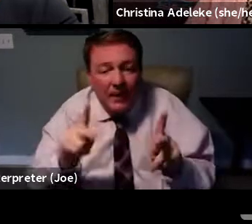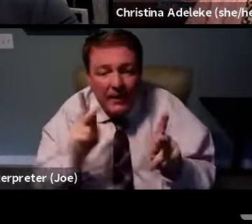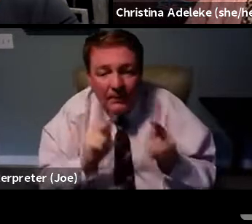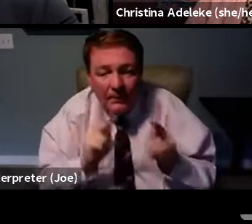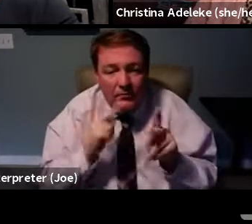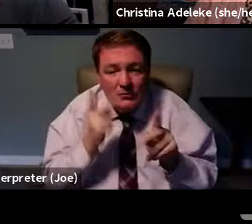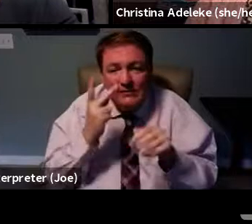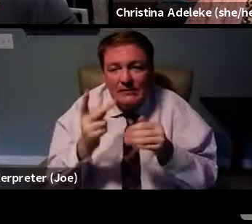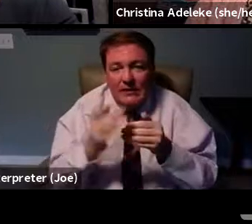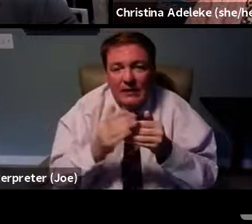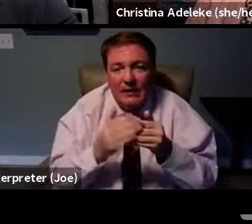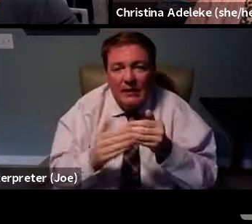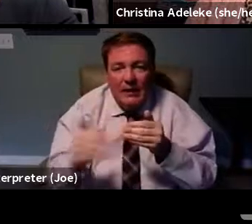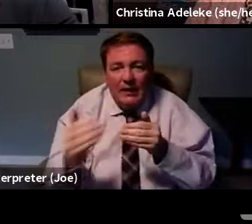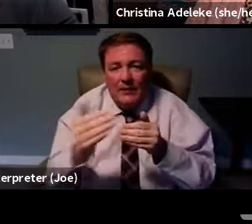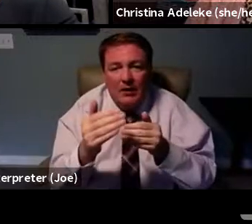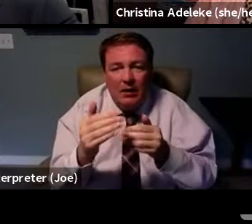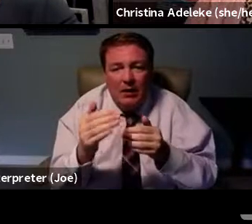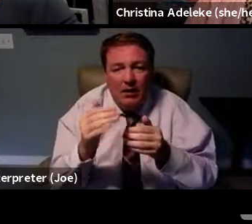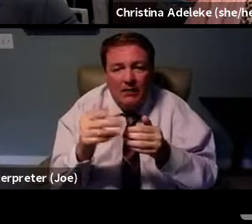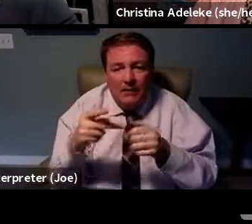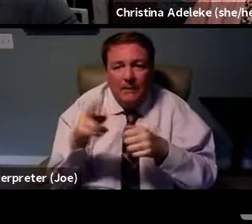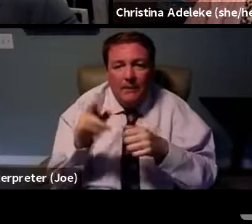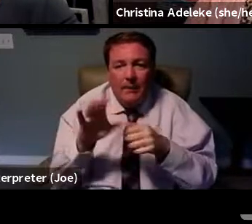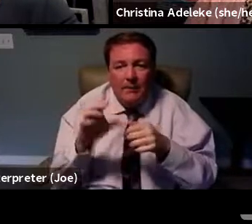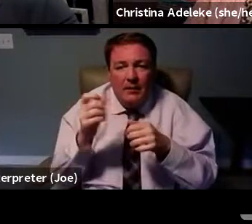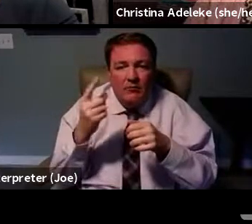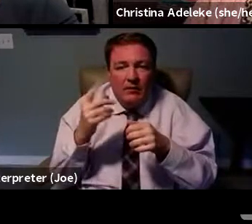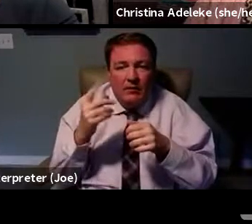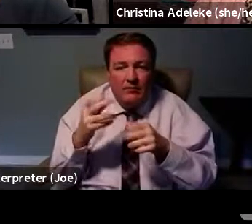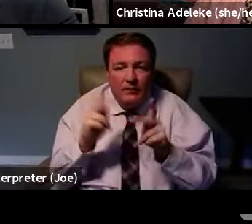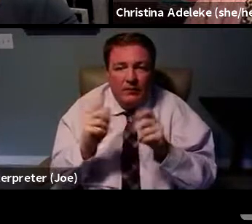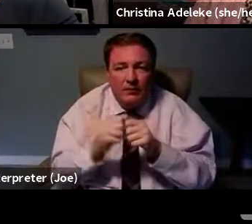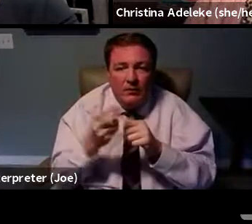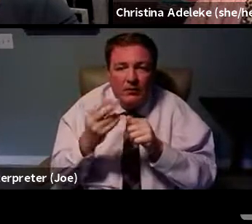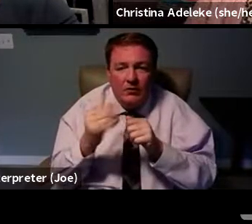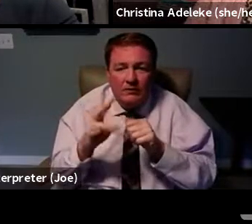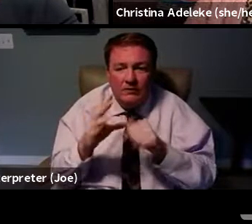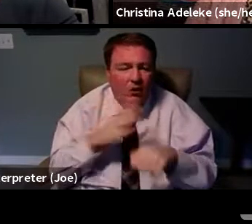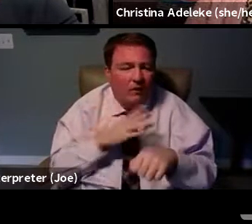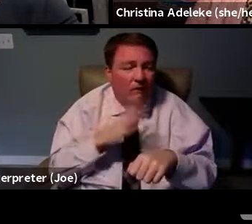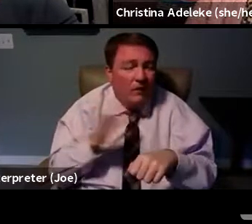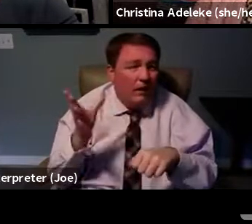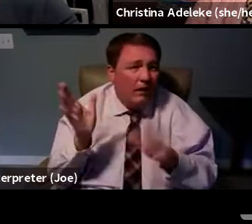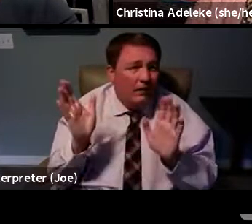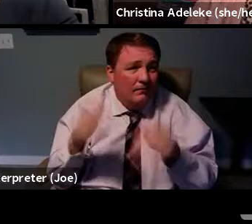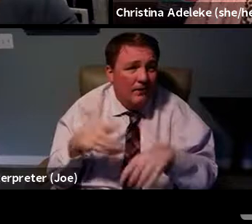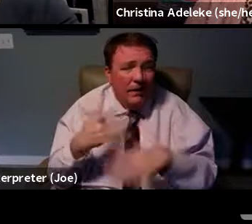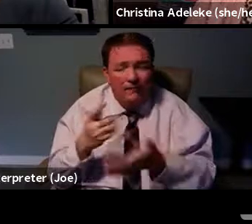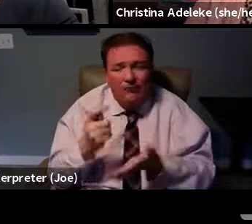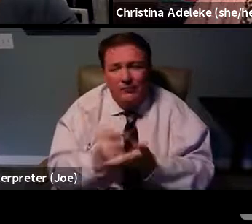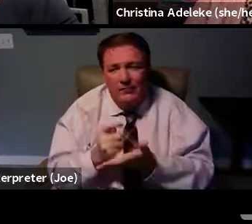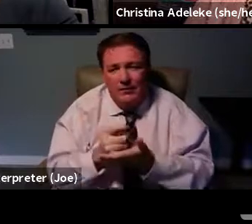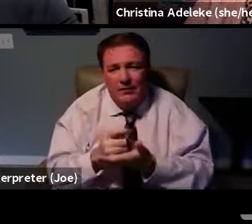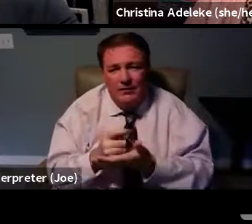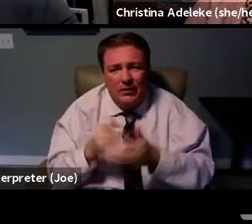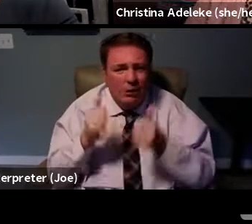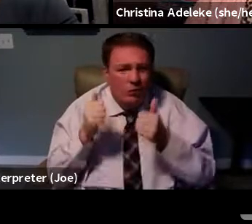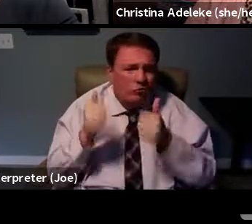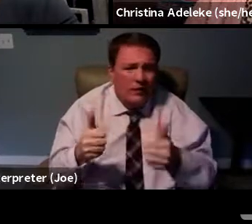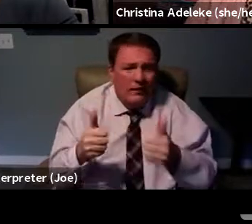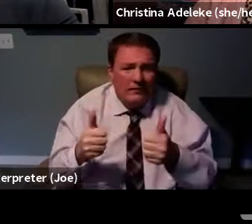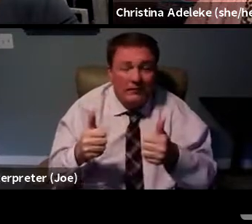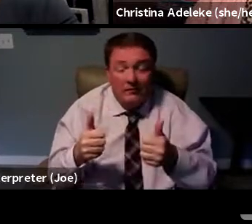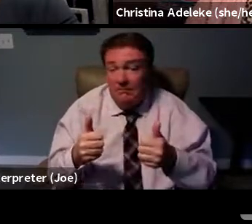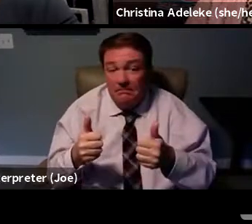you know, of that public narrative about people with HIV, they already have treatments and they're great. No,